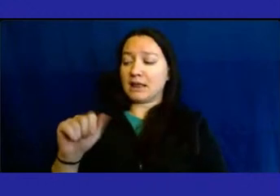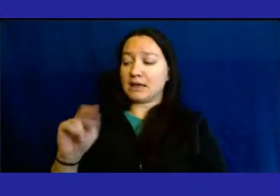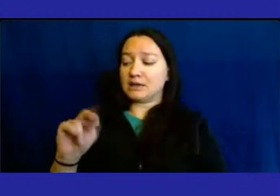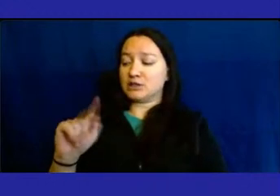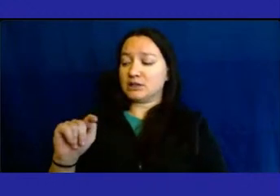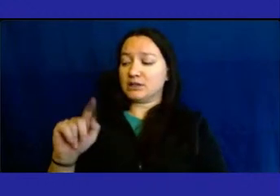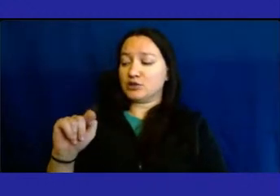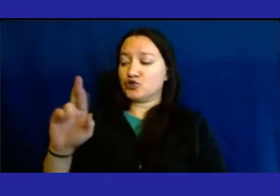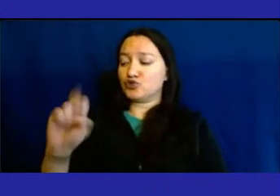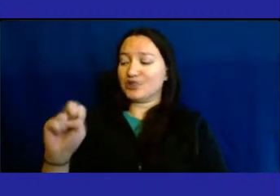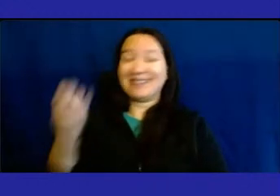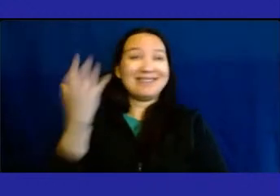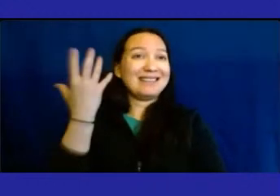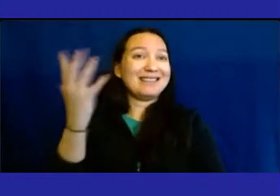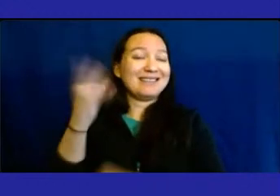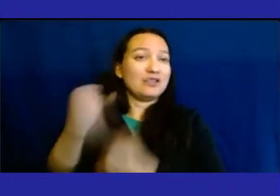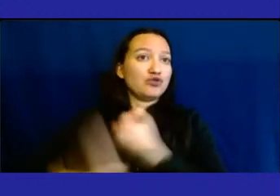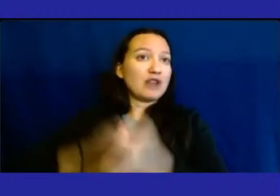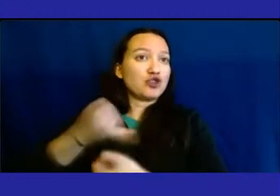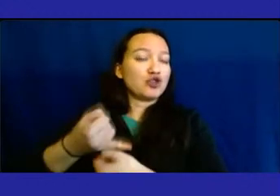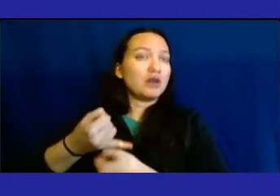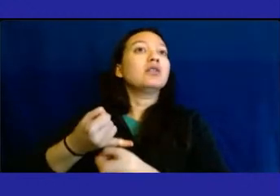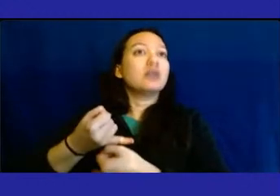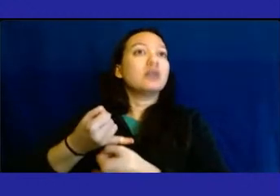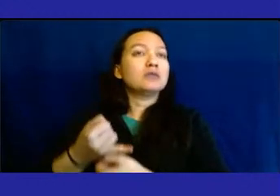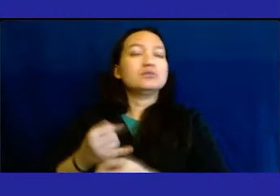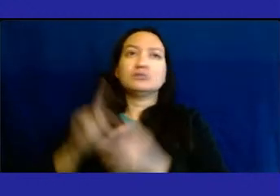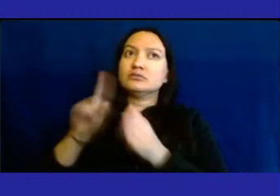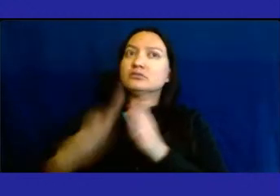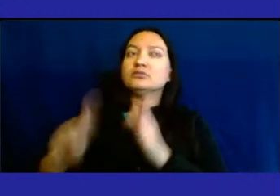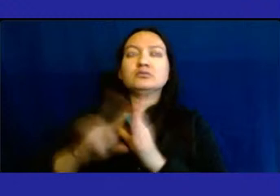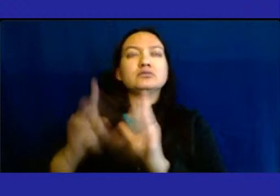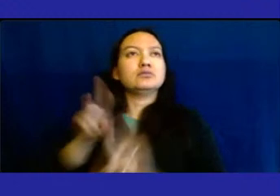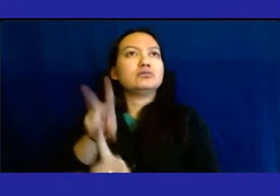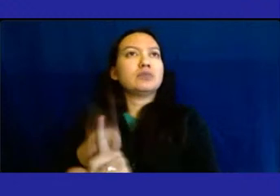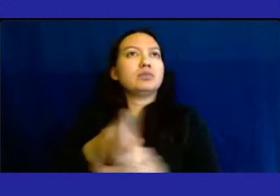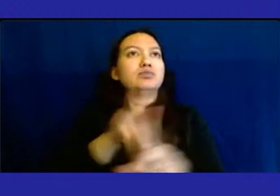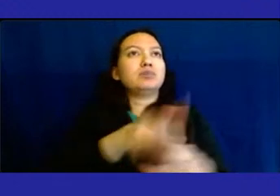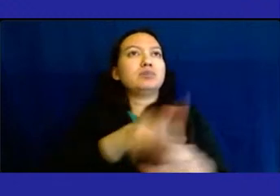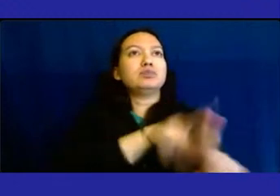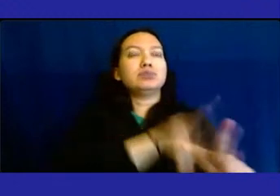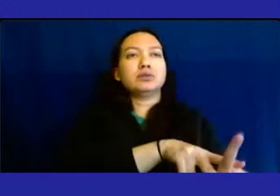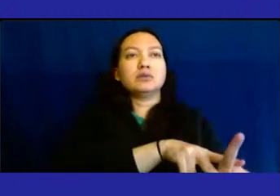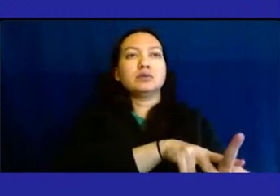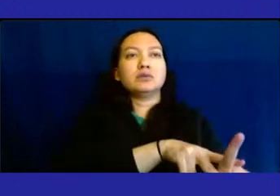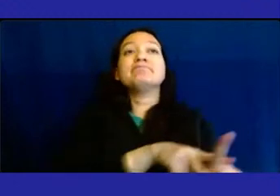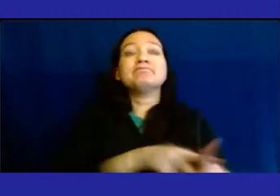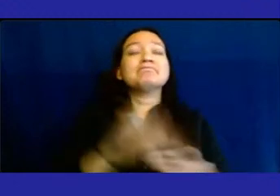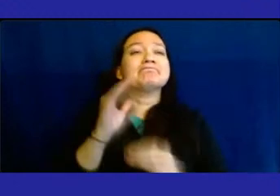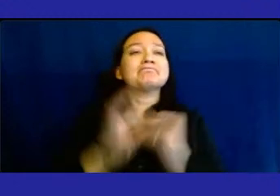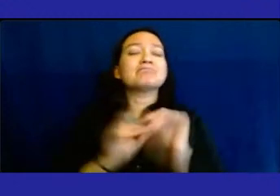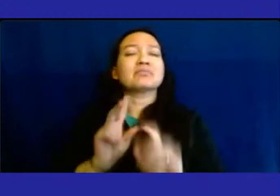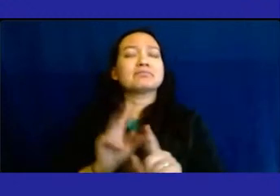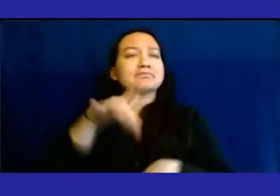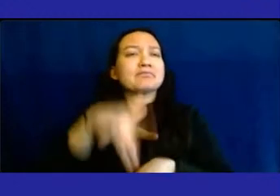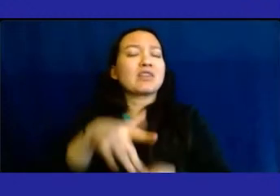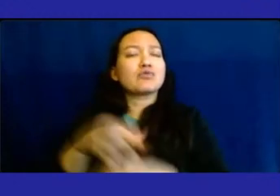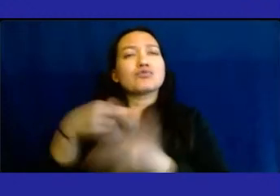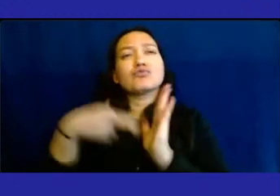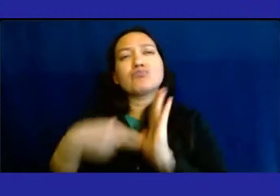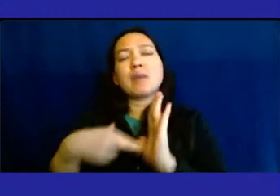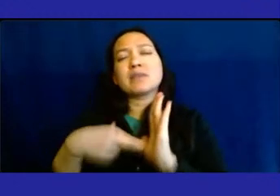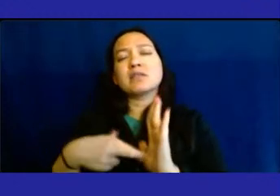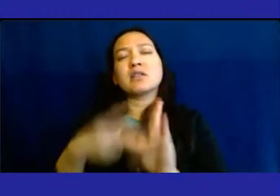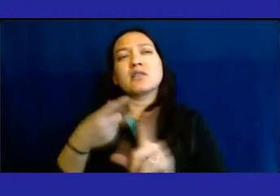Certification was awarded following a rigorous application process and a site visit by representatives from Plaintree